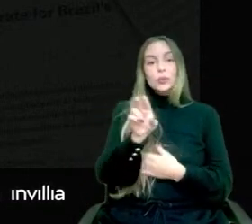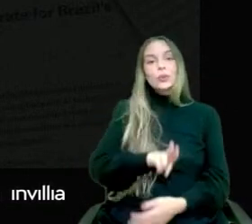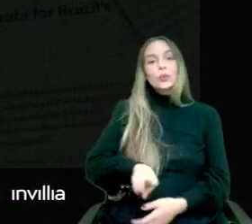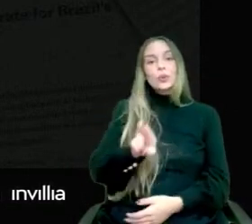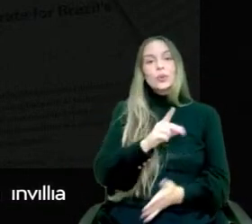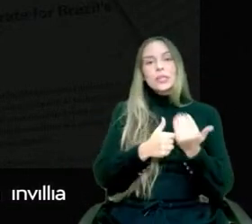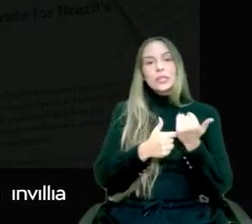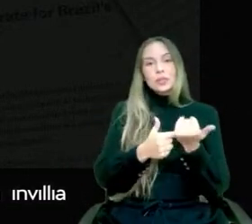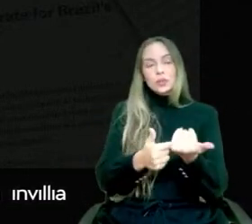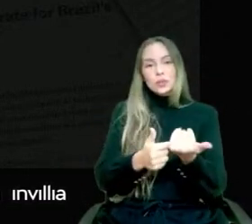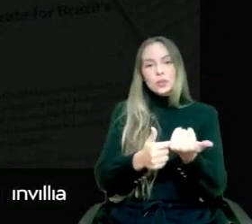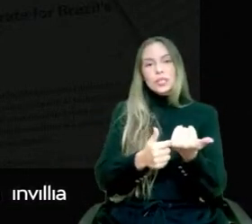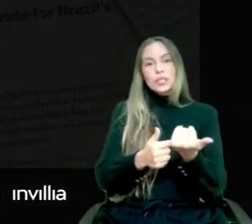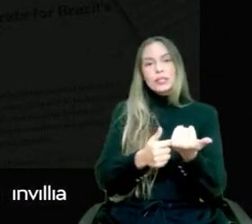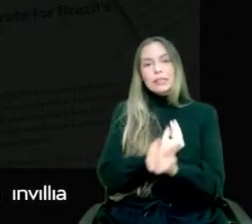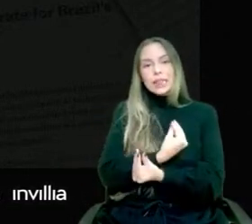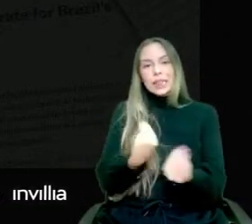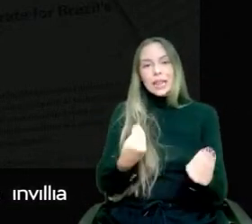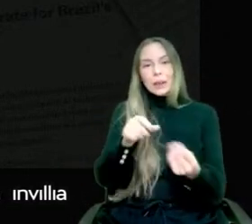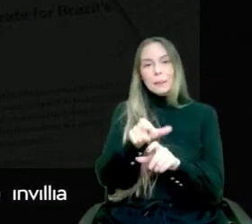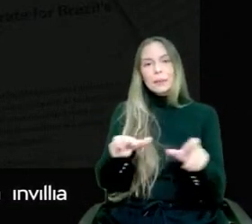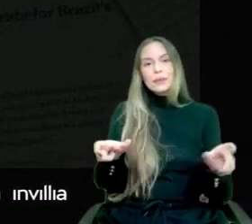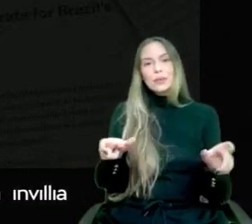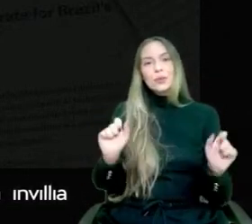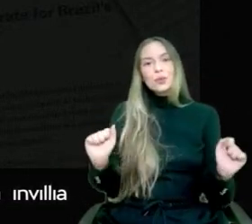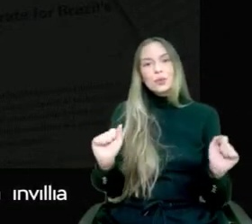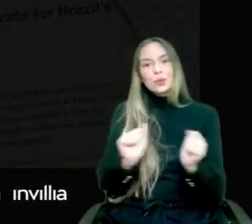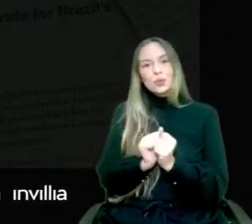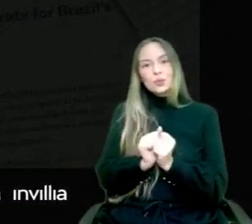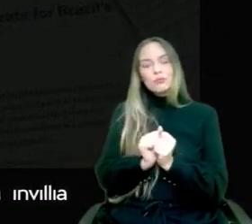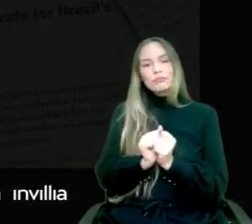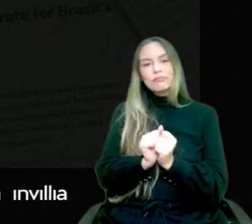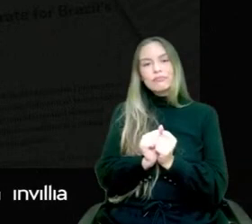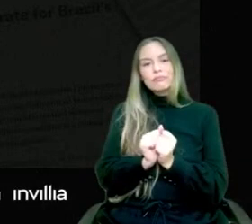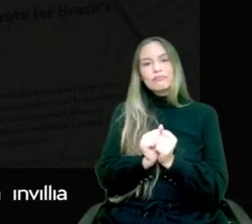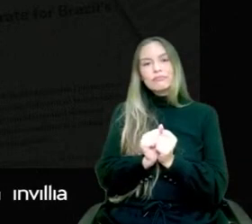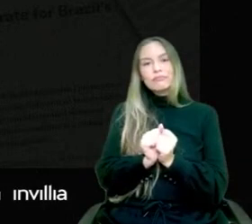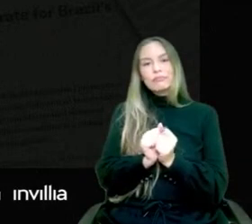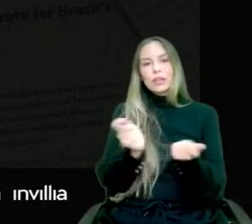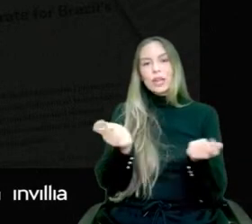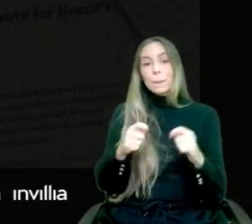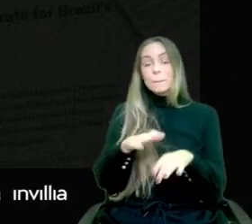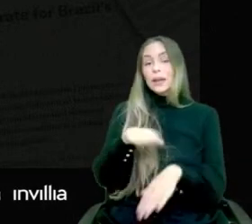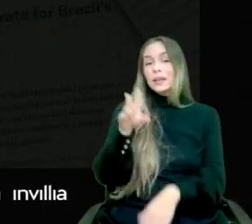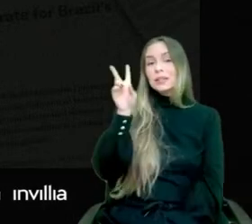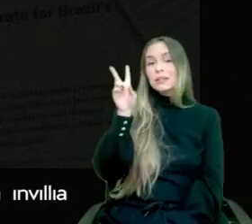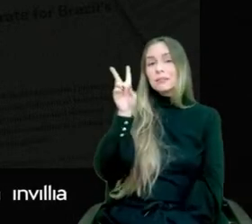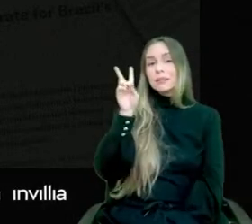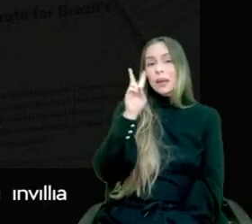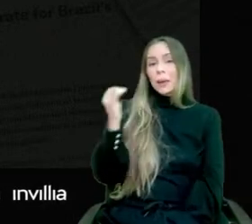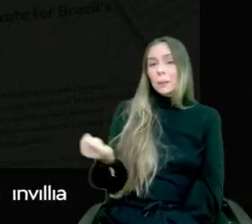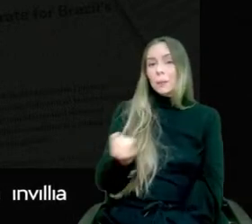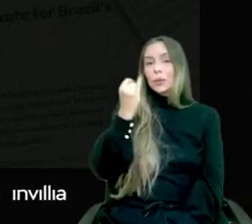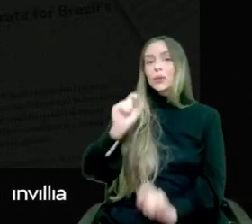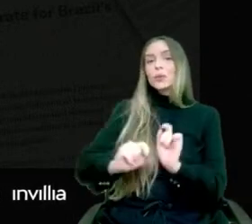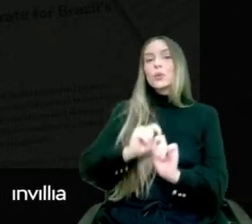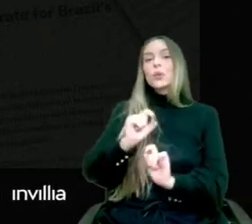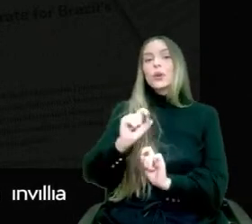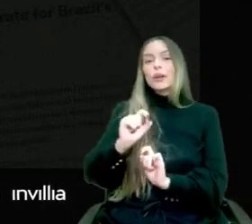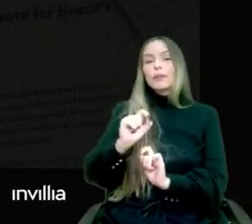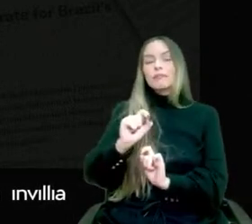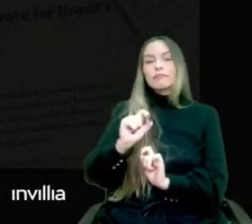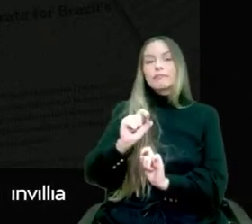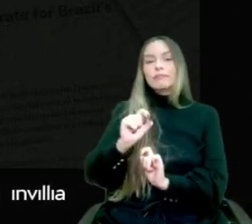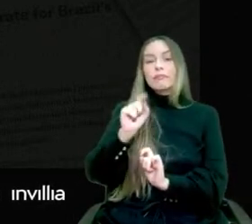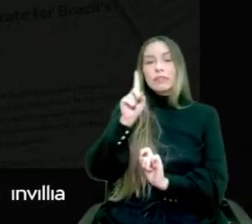bring people together. So, more importantly, in the final stretch of the preparation for